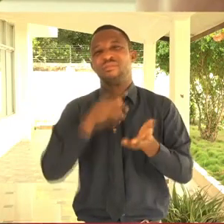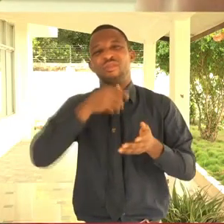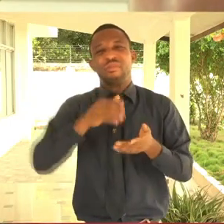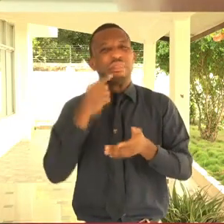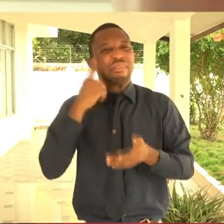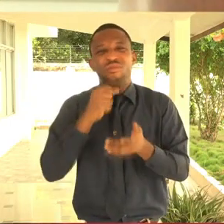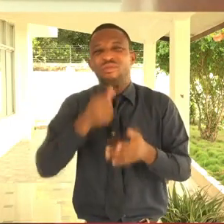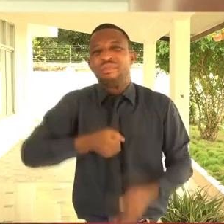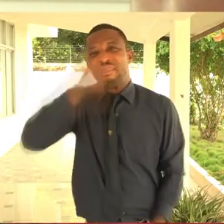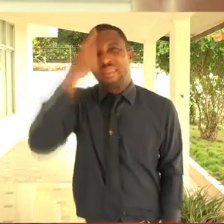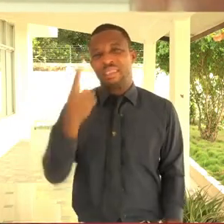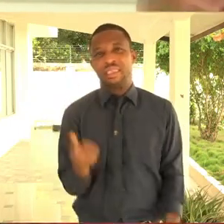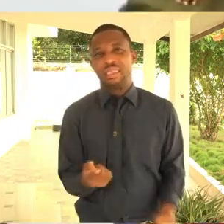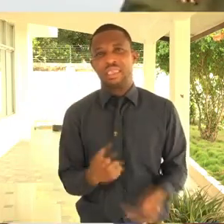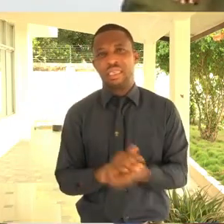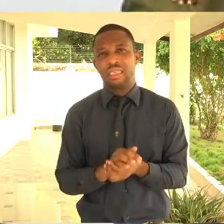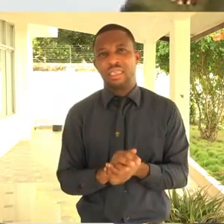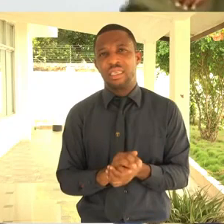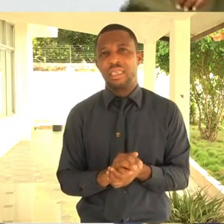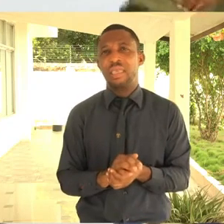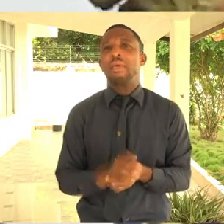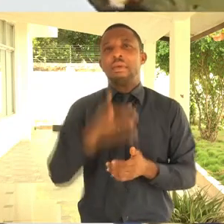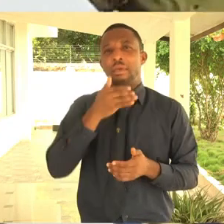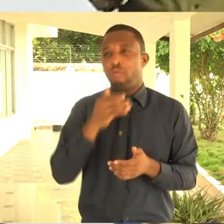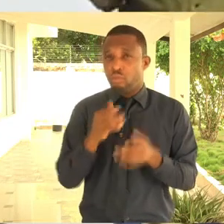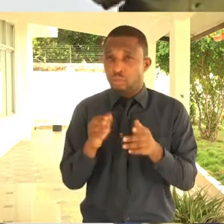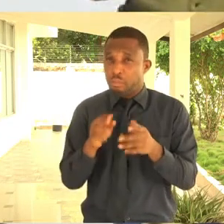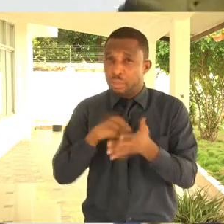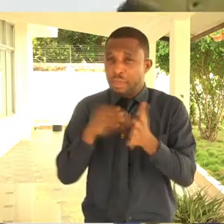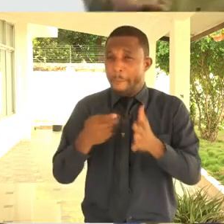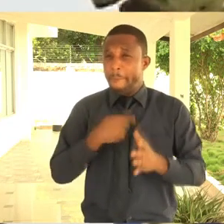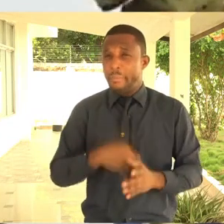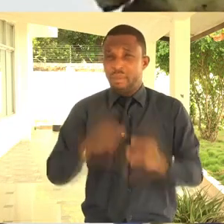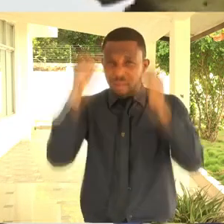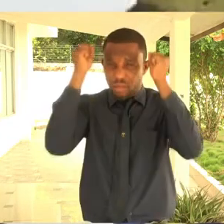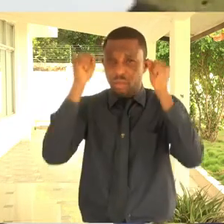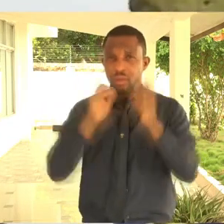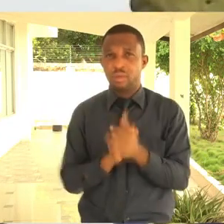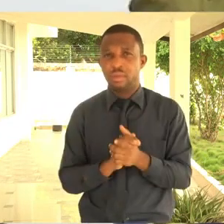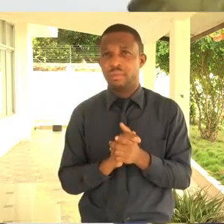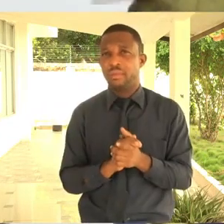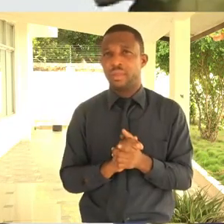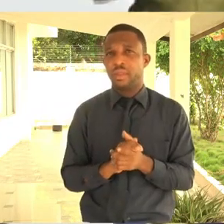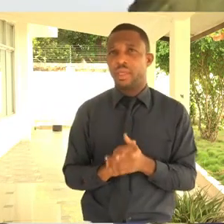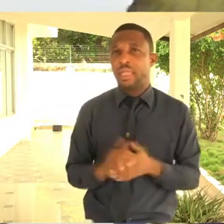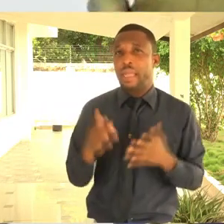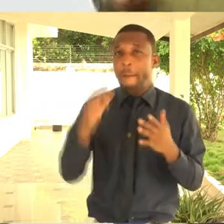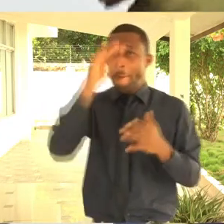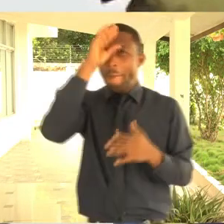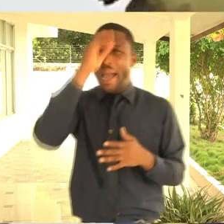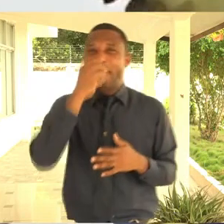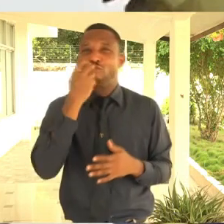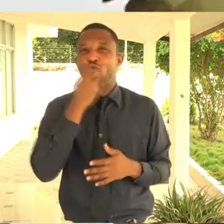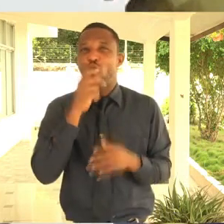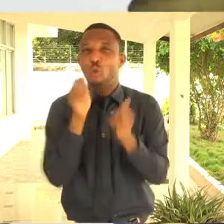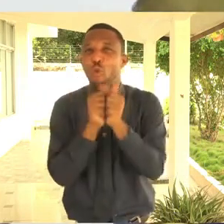whatever is done and is out of the place, they need to get that exact information. And because he was wearing the nose mask, you know, when